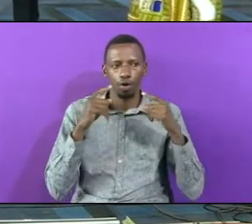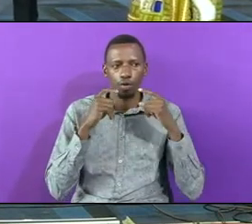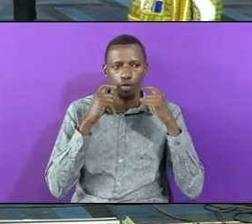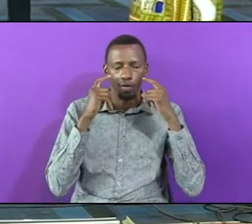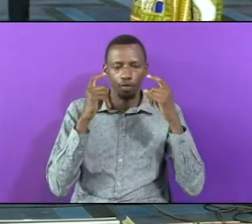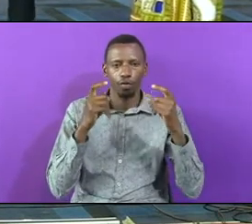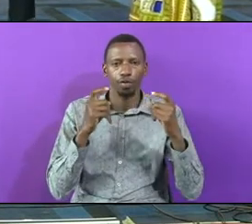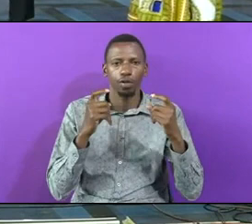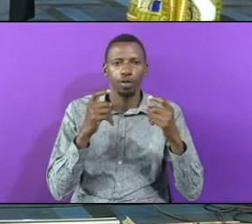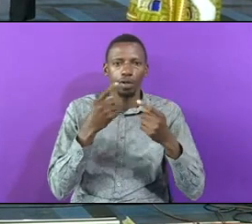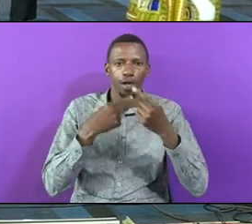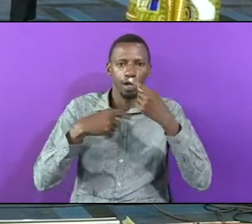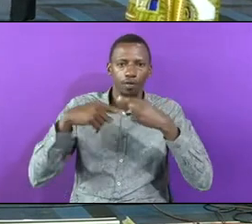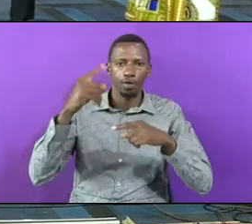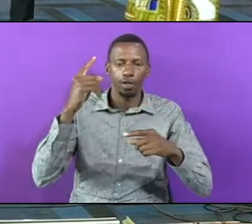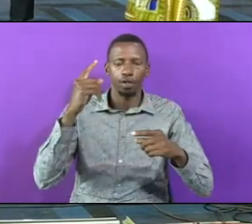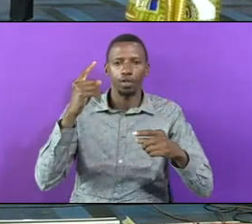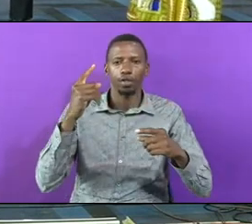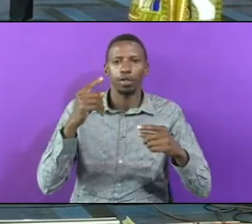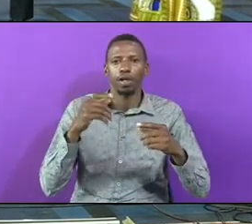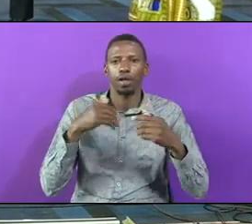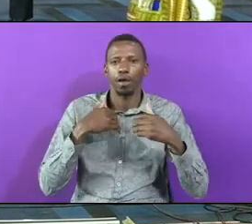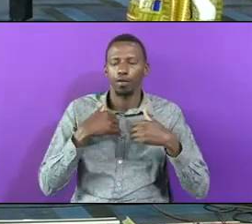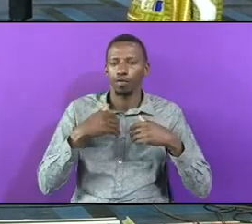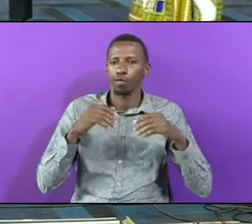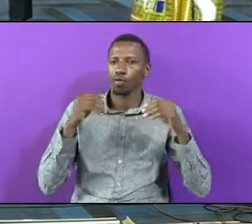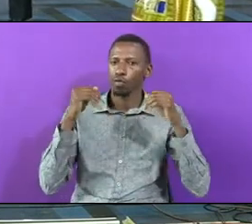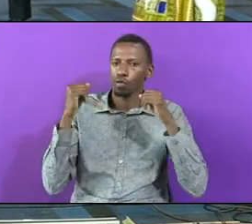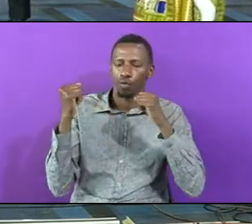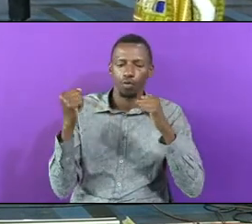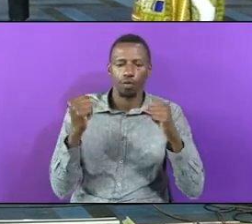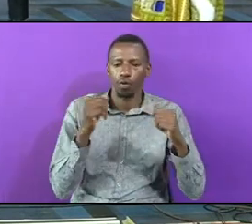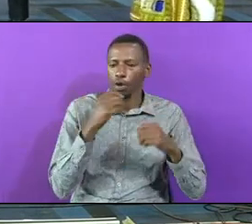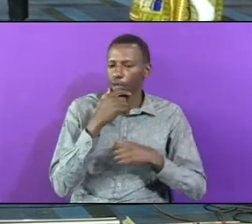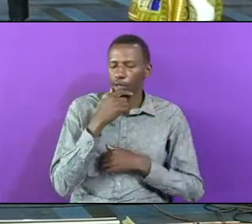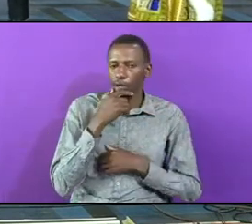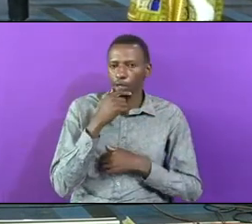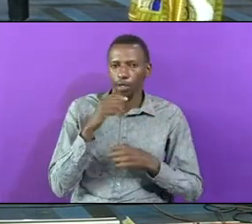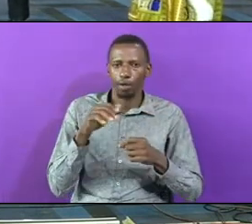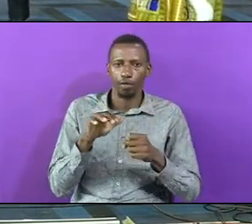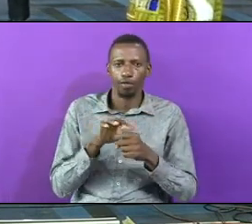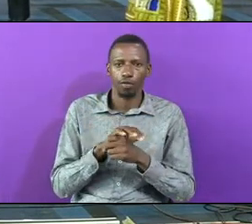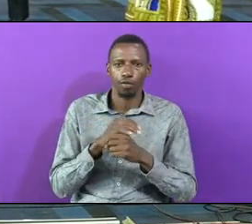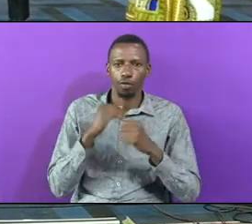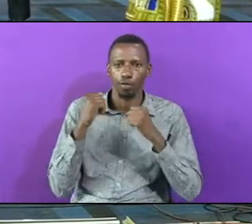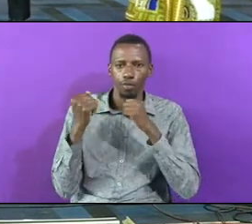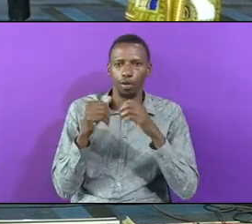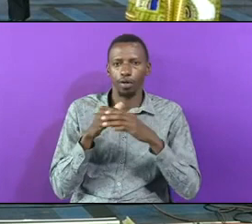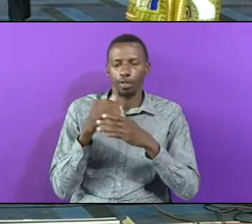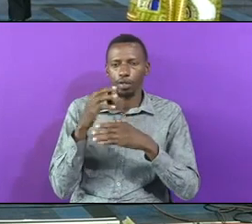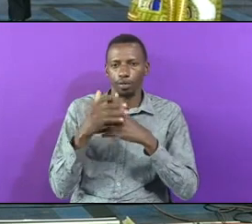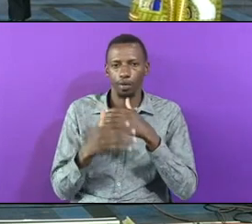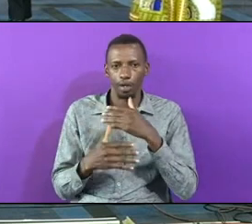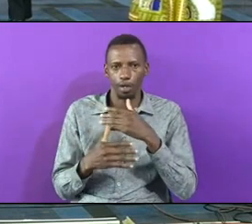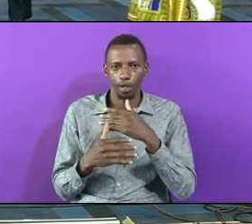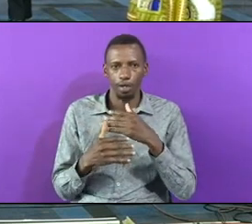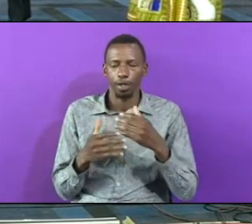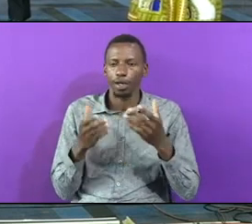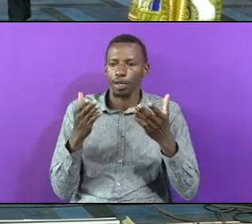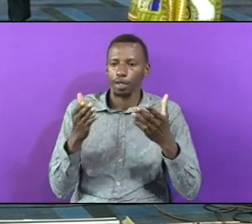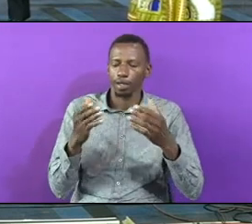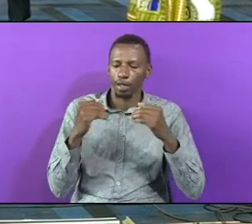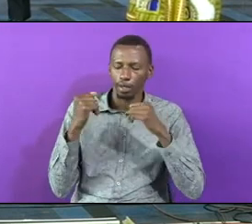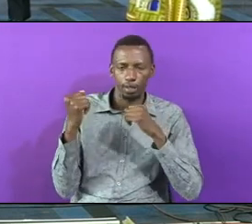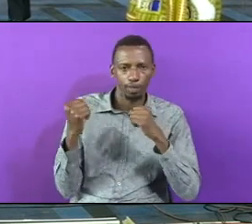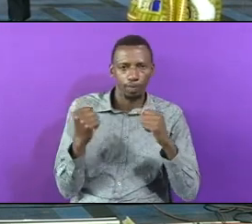Victory Win There's Wonderful Power In The Blood There Is Power